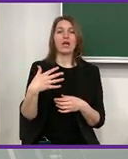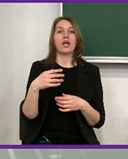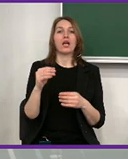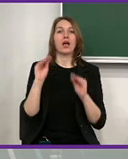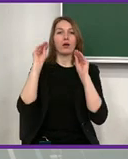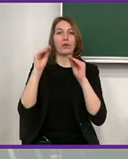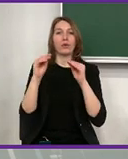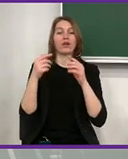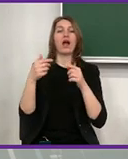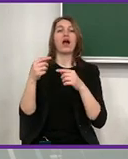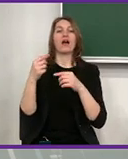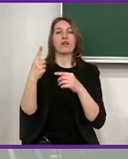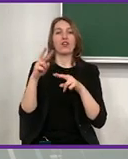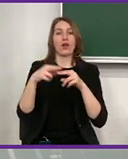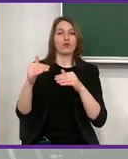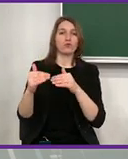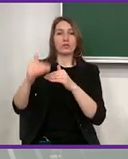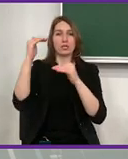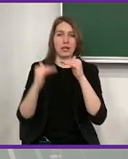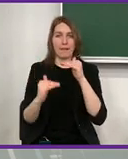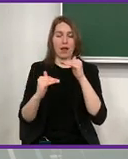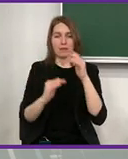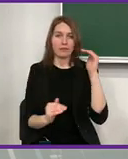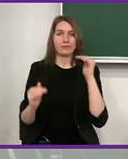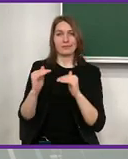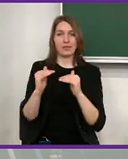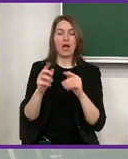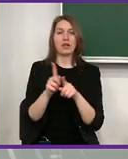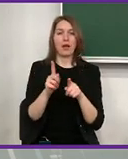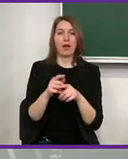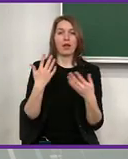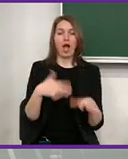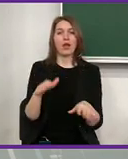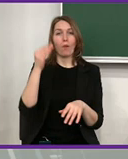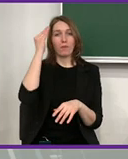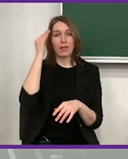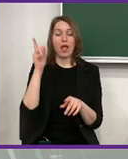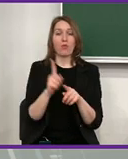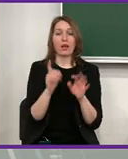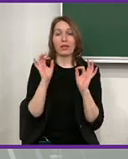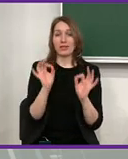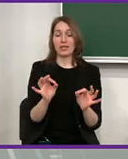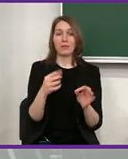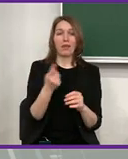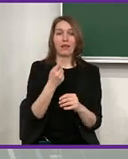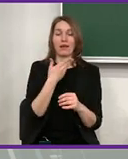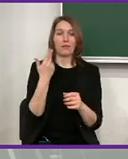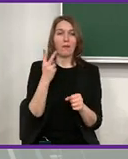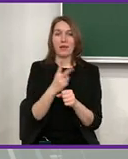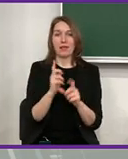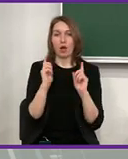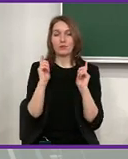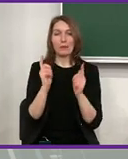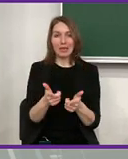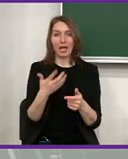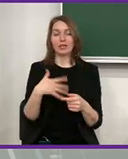we saw that they have lower risks. And so they also, in our job, they get to the place where there are lower risks.